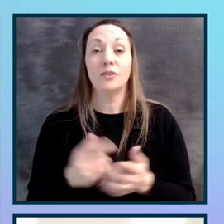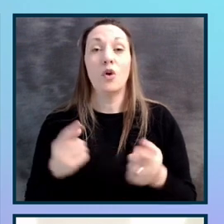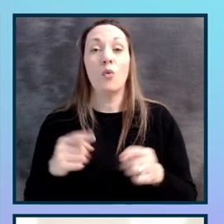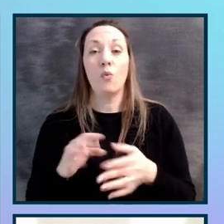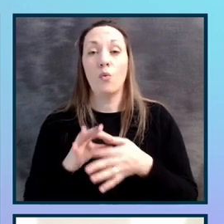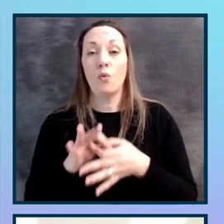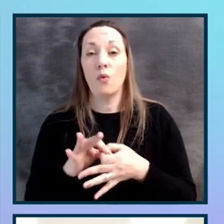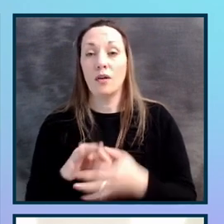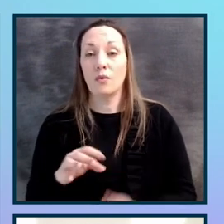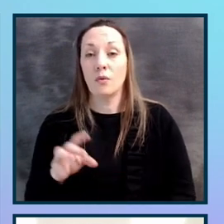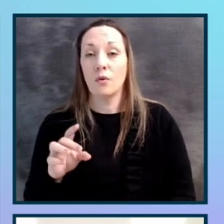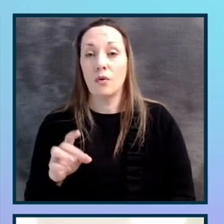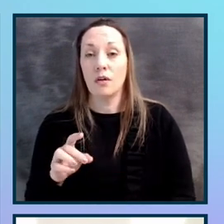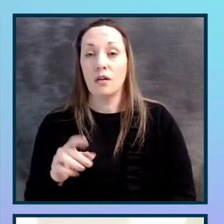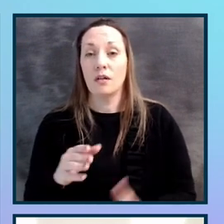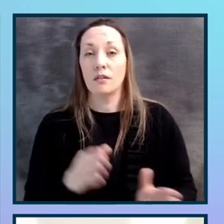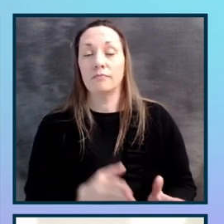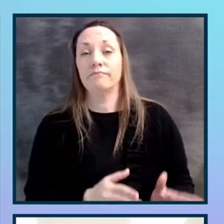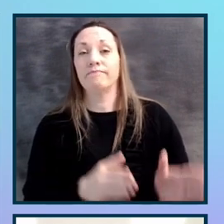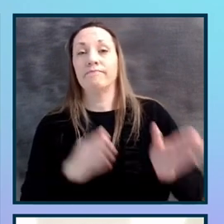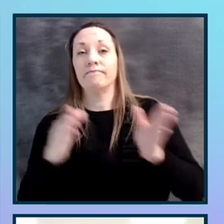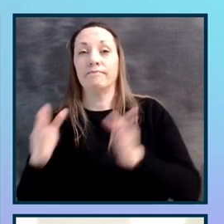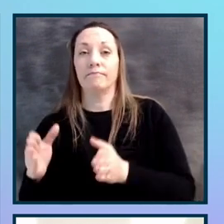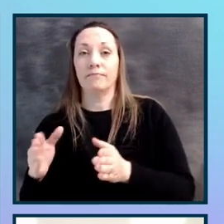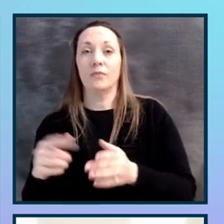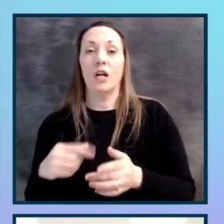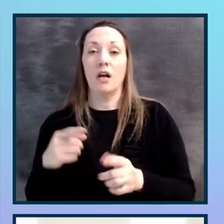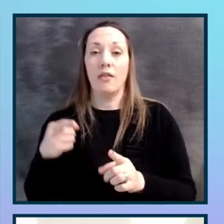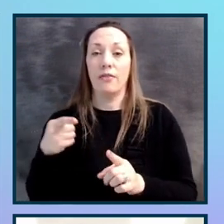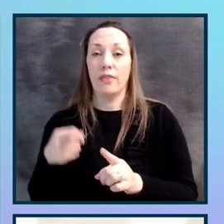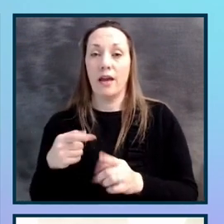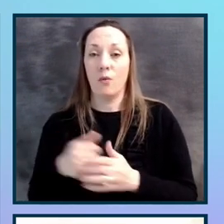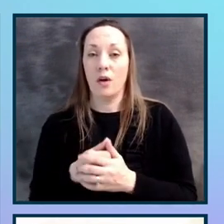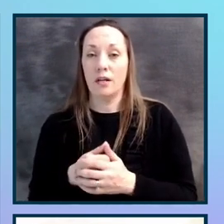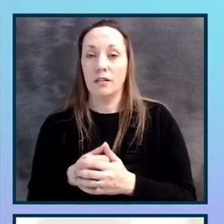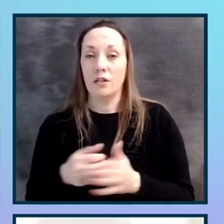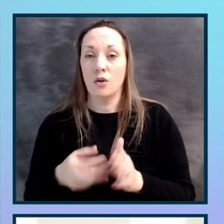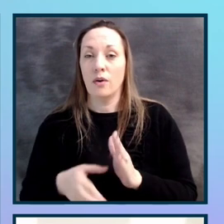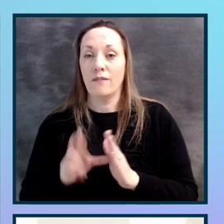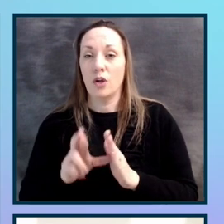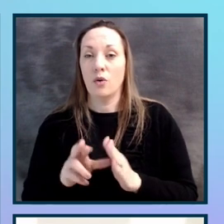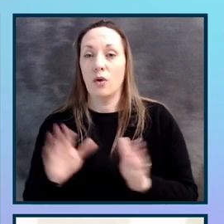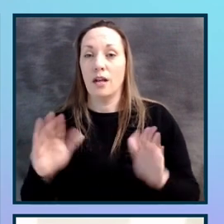Q2, obviously we were starting to review and address our audit results. I'm just going to have a sip of water.